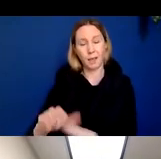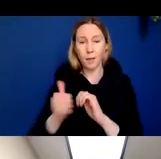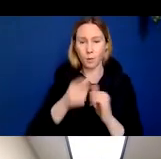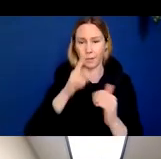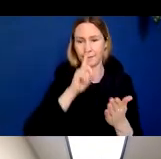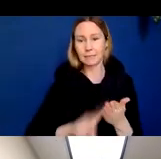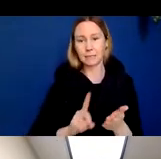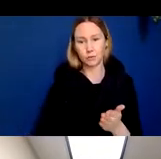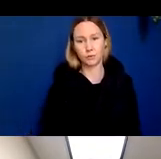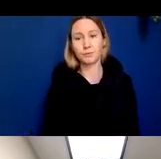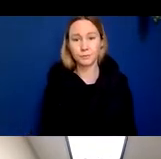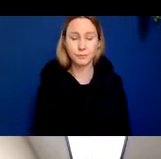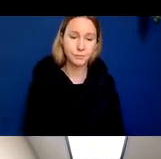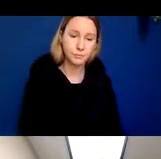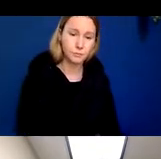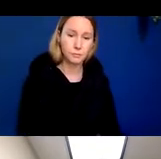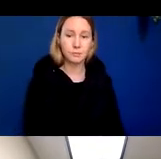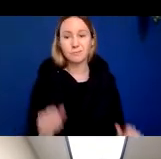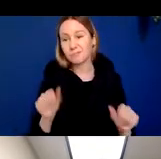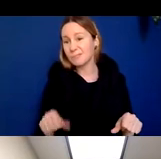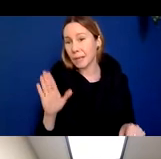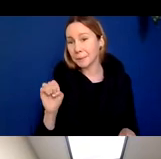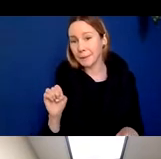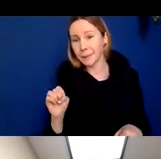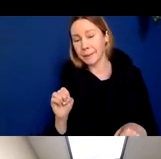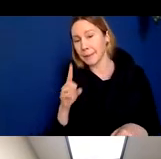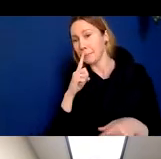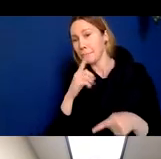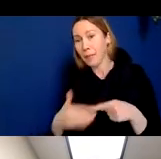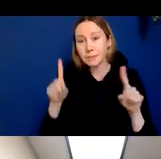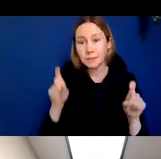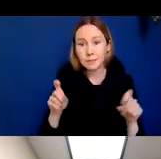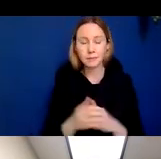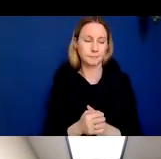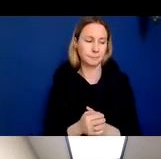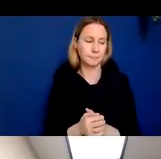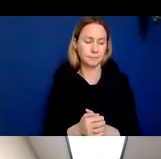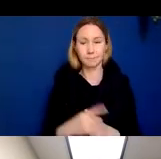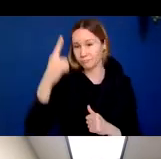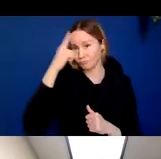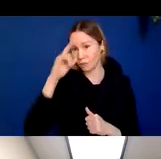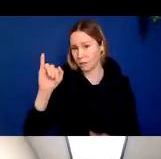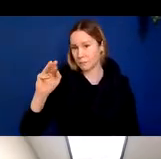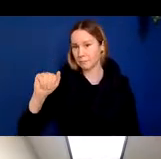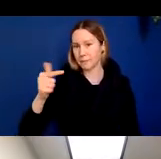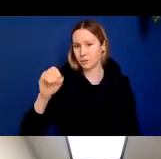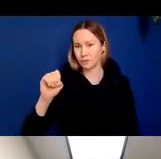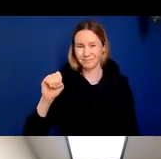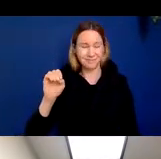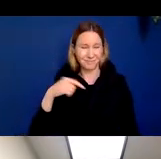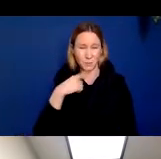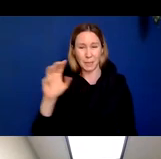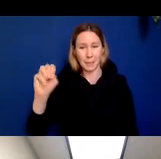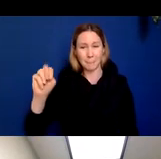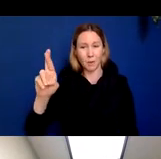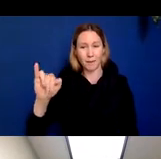with medical investigations. And these can take the form of blood tests, brain imaging. already told you why we do MRIs. We're looking for atrophy patterns.